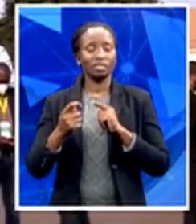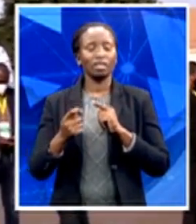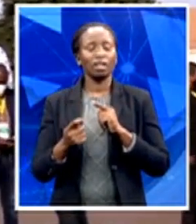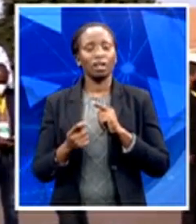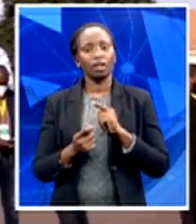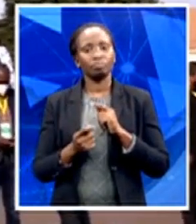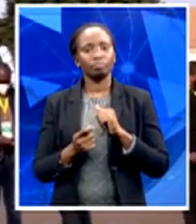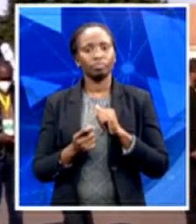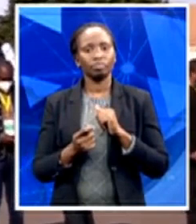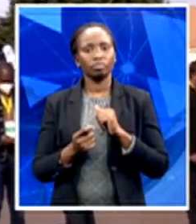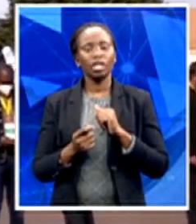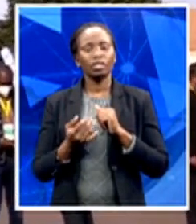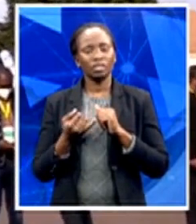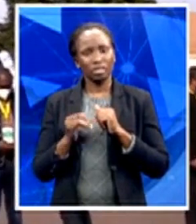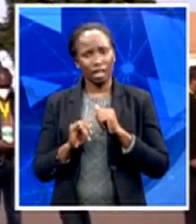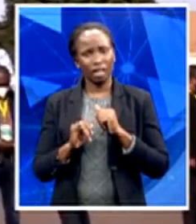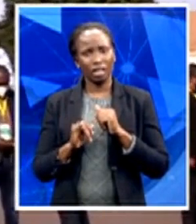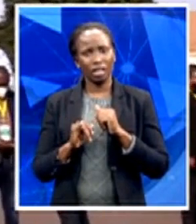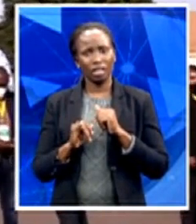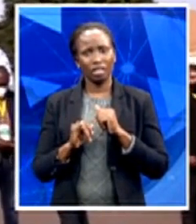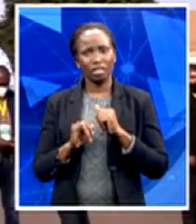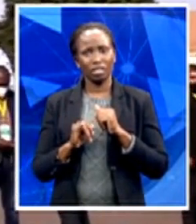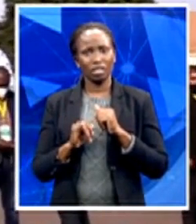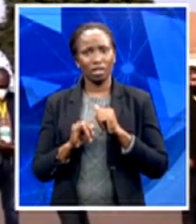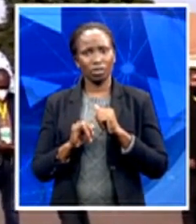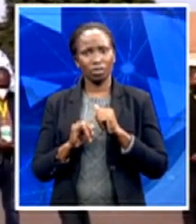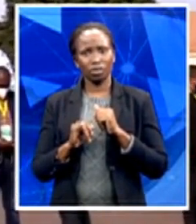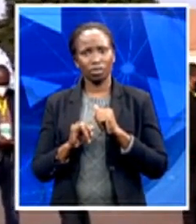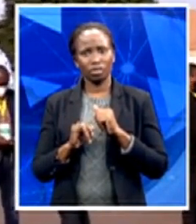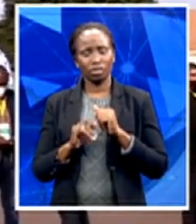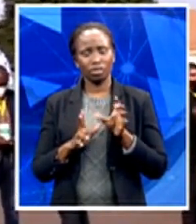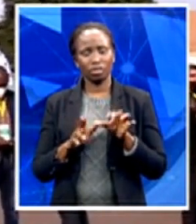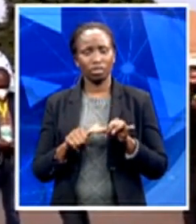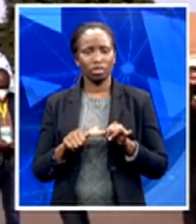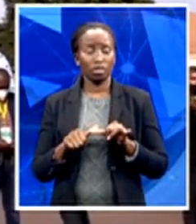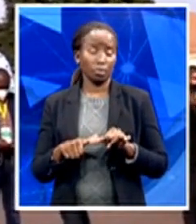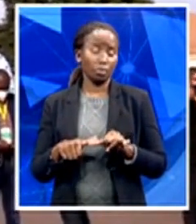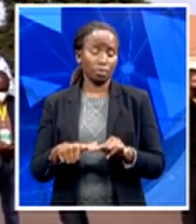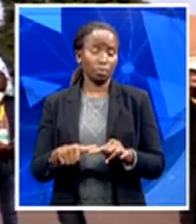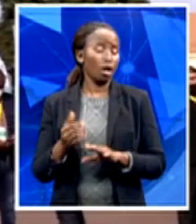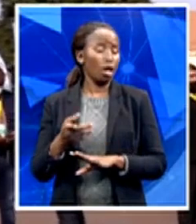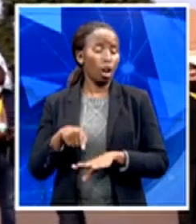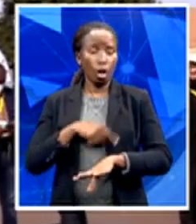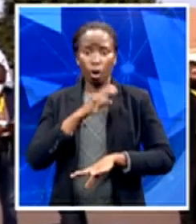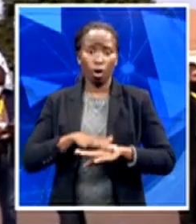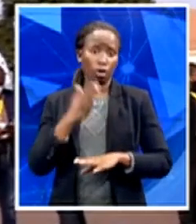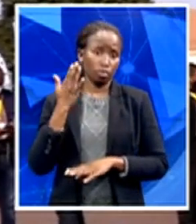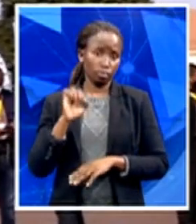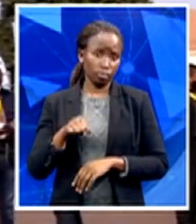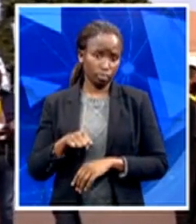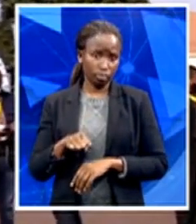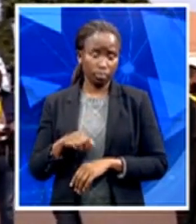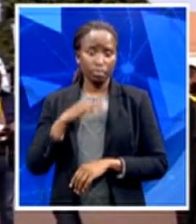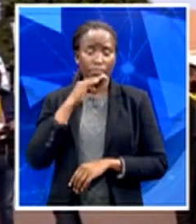of us, whilst there's been strides which have been. So in other words, you have a mixed bag of what would